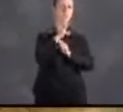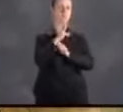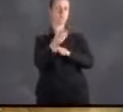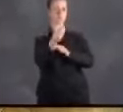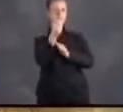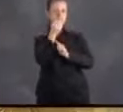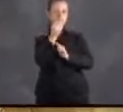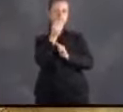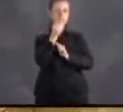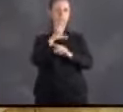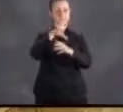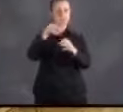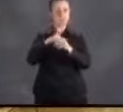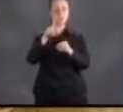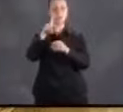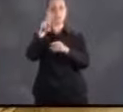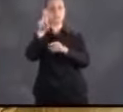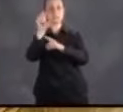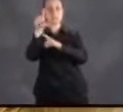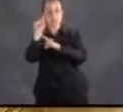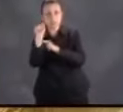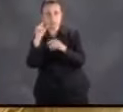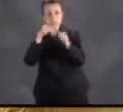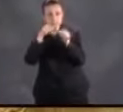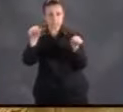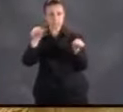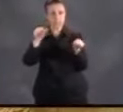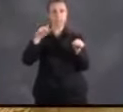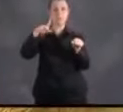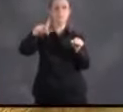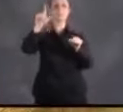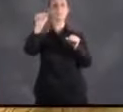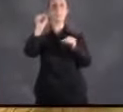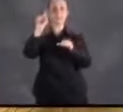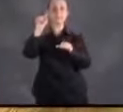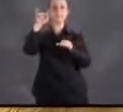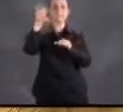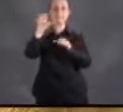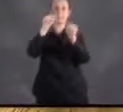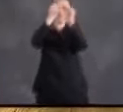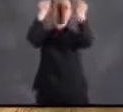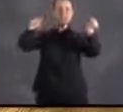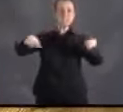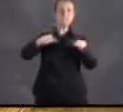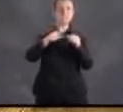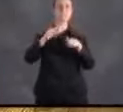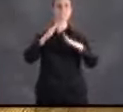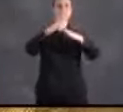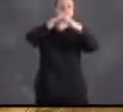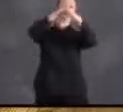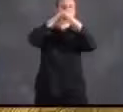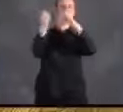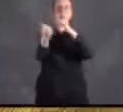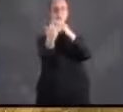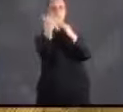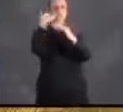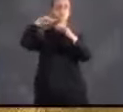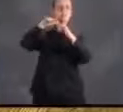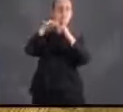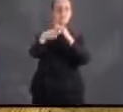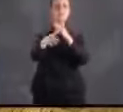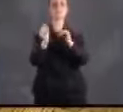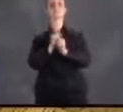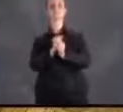water and food, your home kit should include duct tape and plastic sheeting for making your home airtight, fluorescent